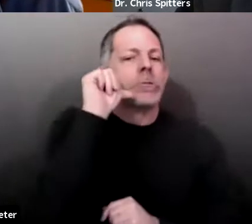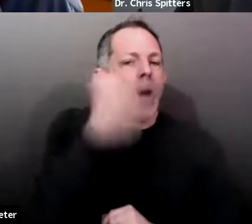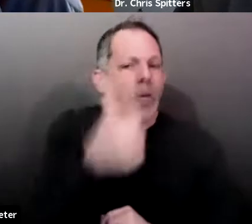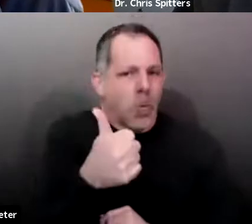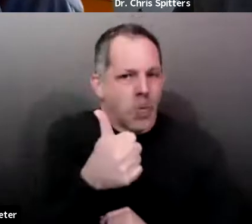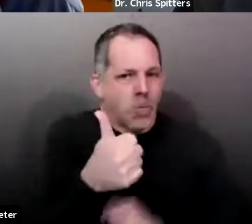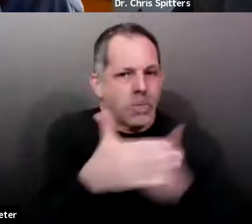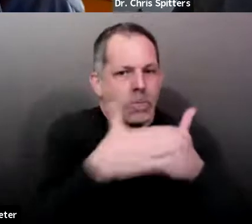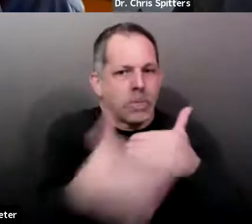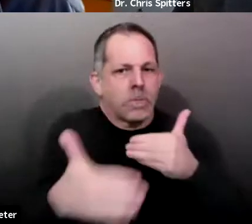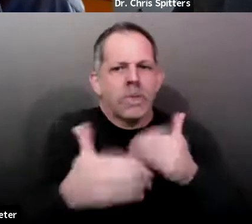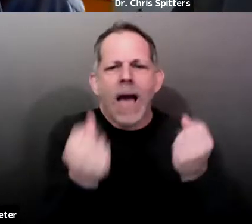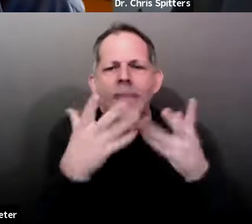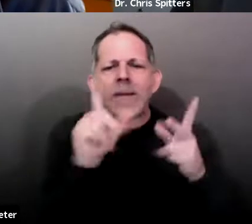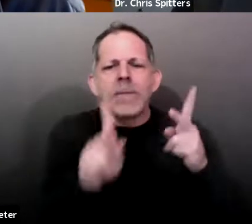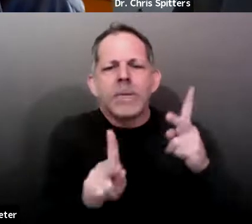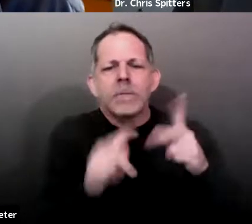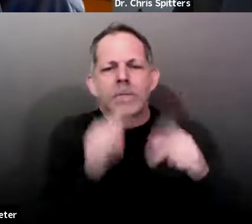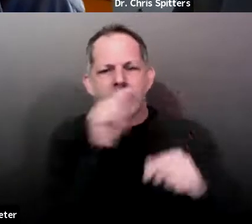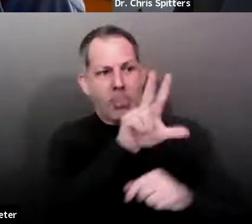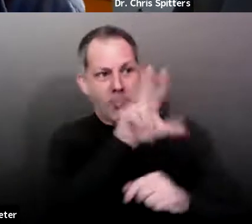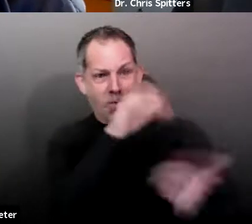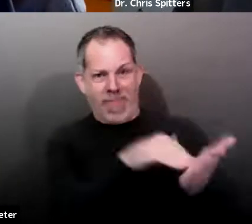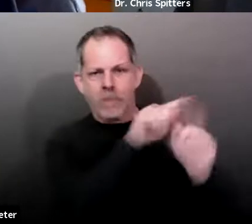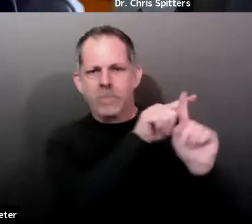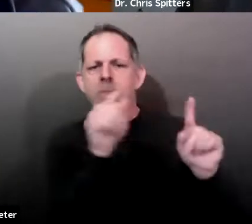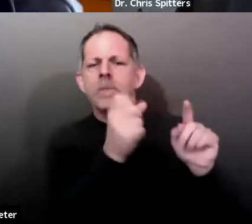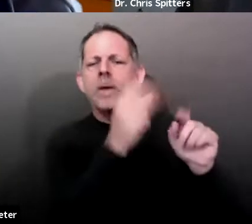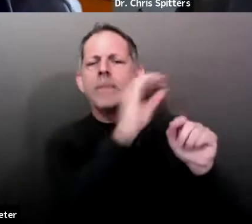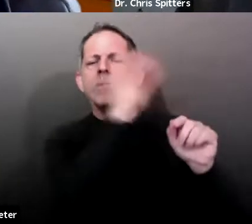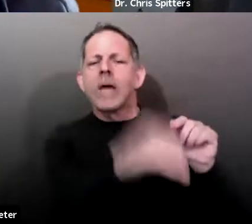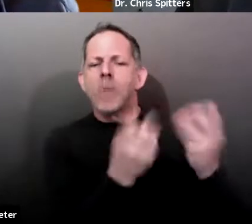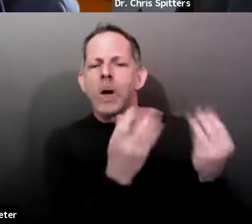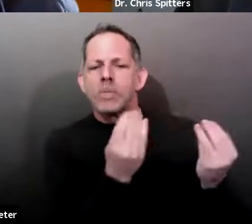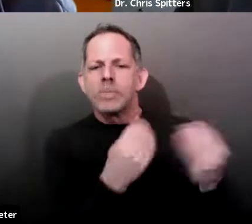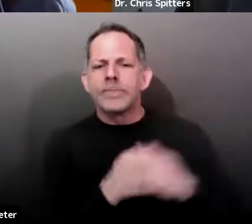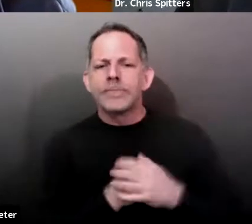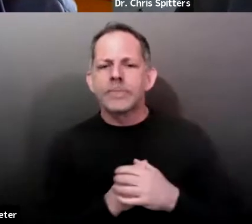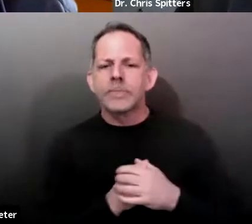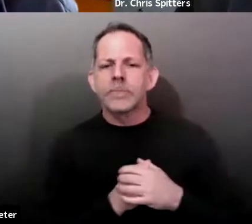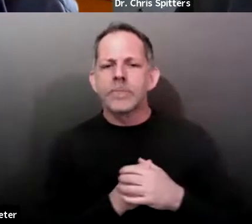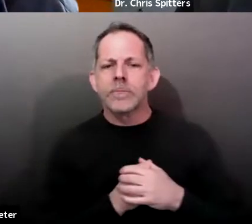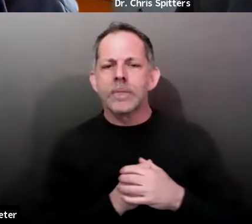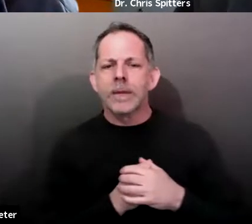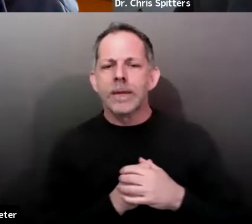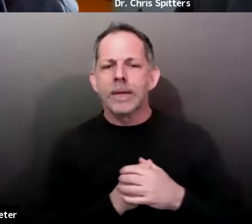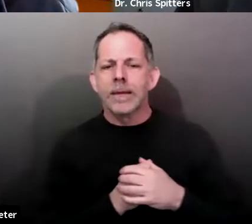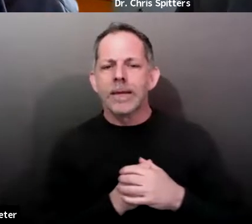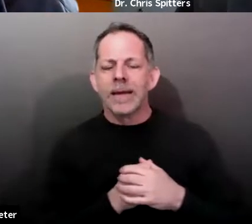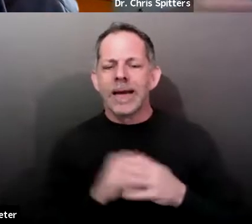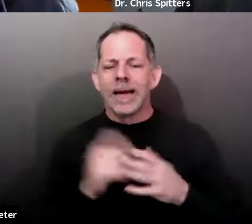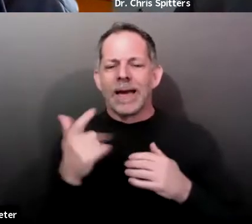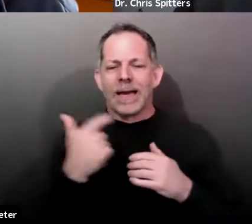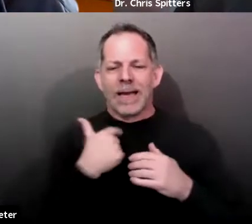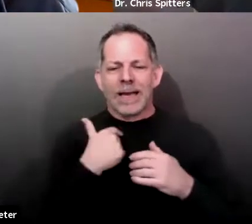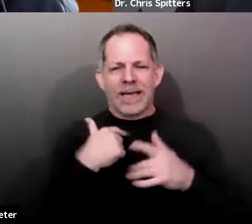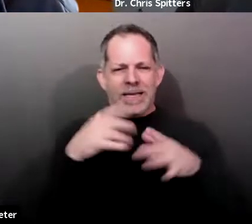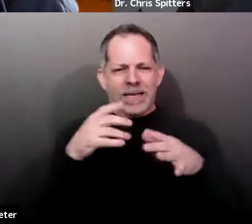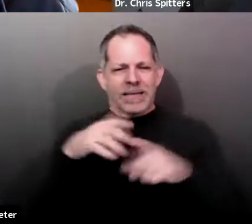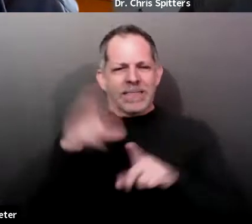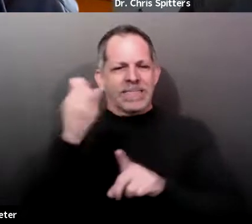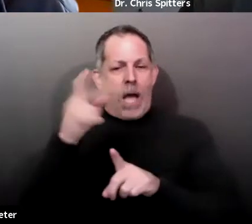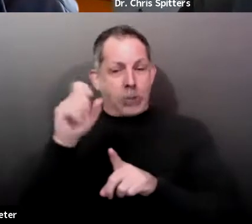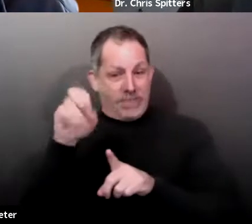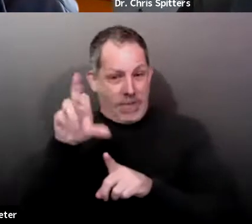I might have convoluted things a little bit when I was explaining. So tomorrow, when the gate opens